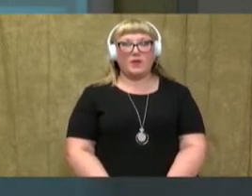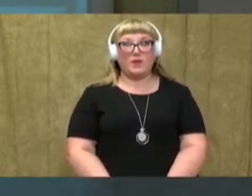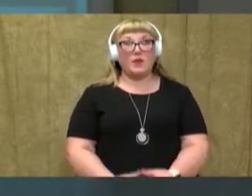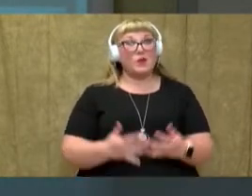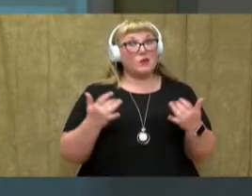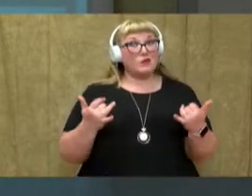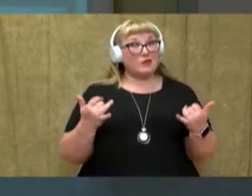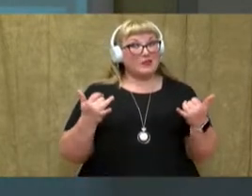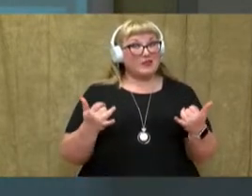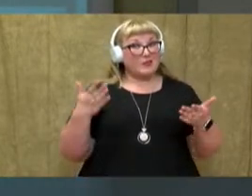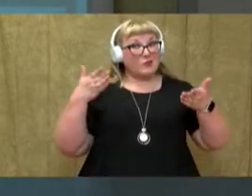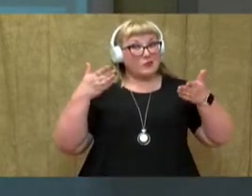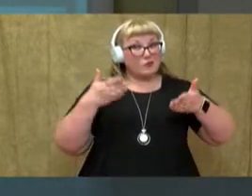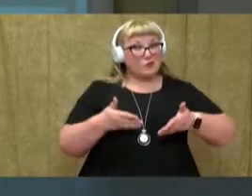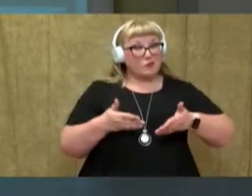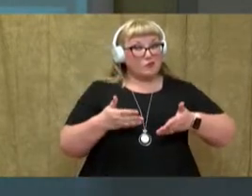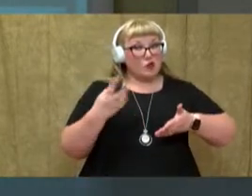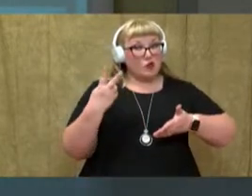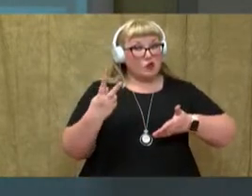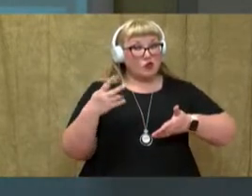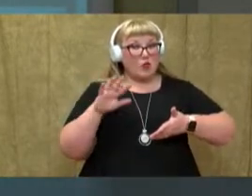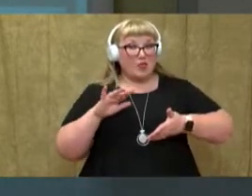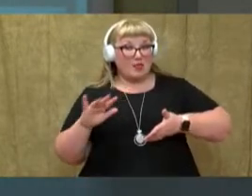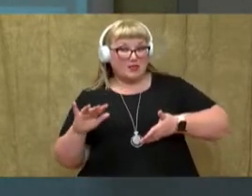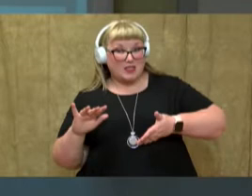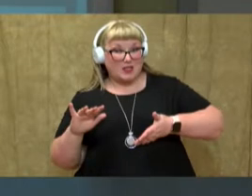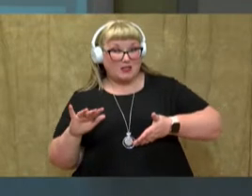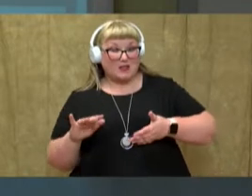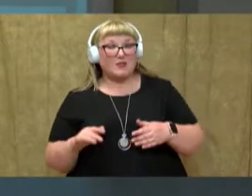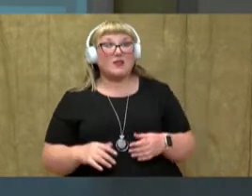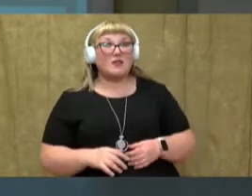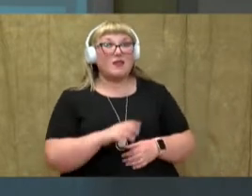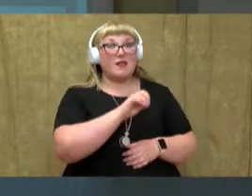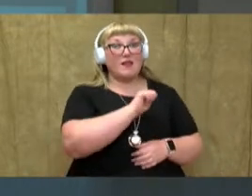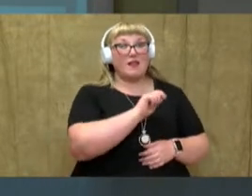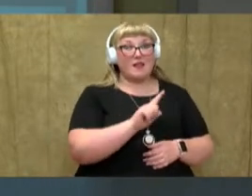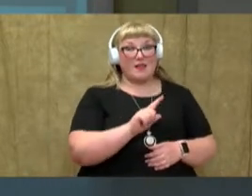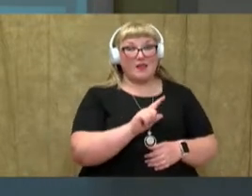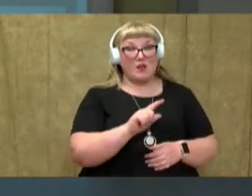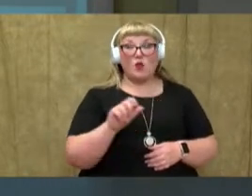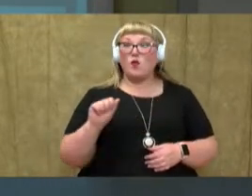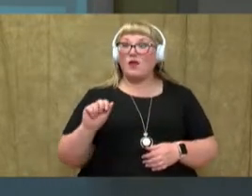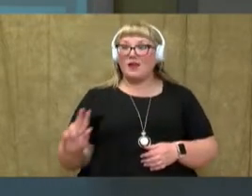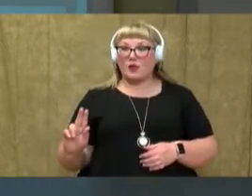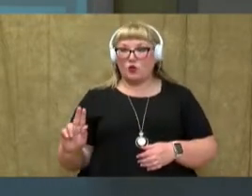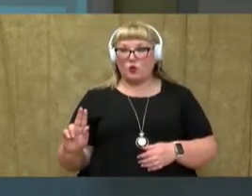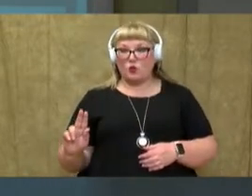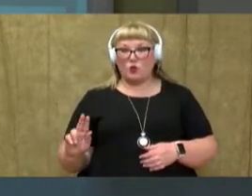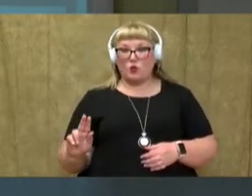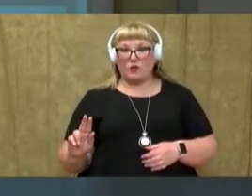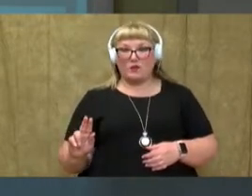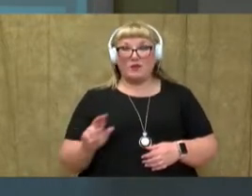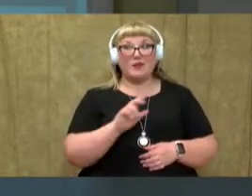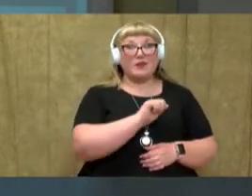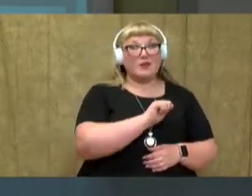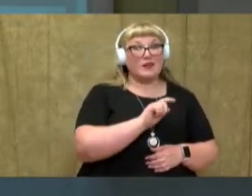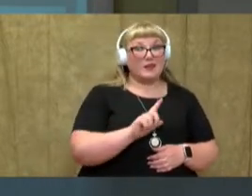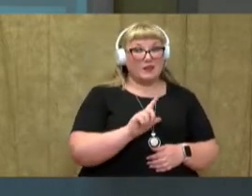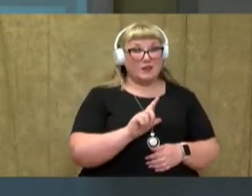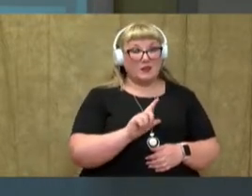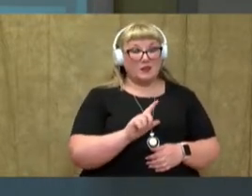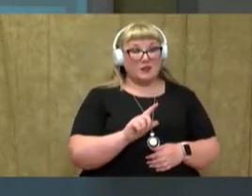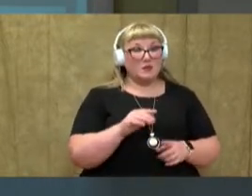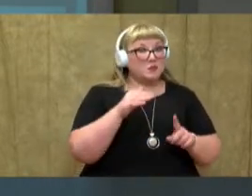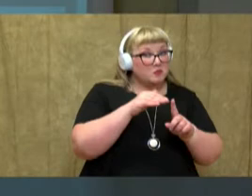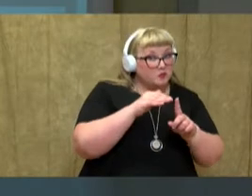Today, we're going to focus on two of the spellings. We're going to focus on a-l and a-u. A-l, remember I